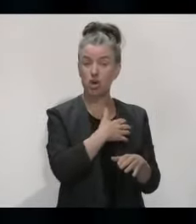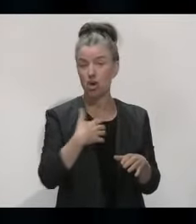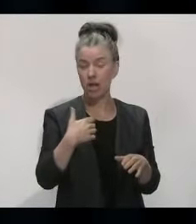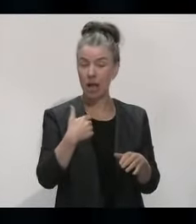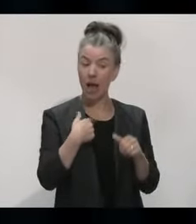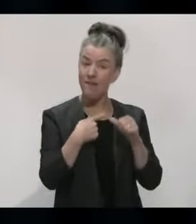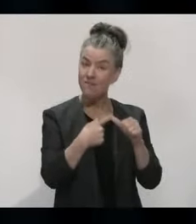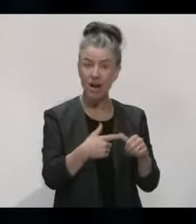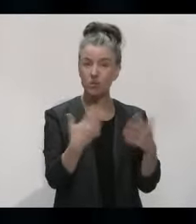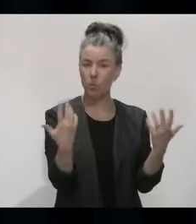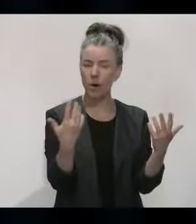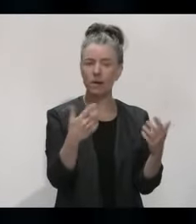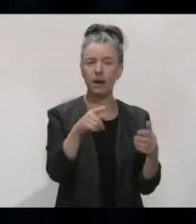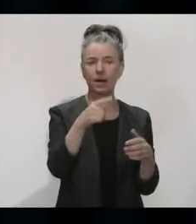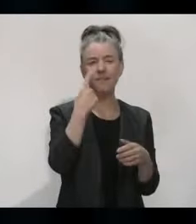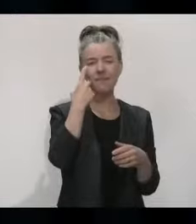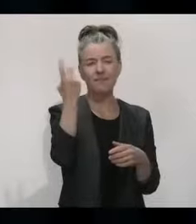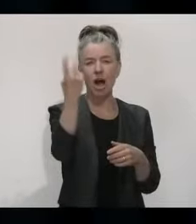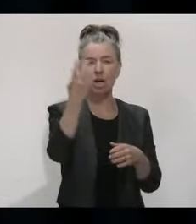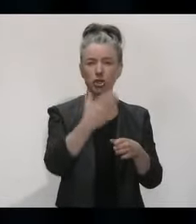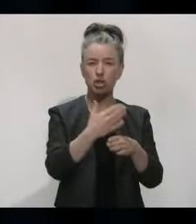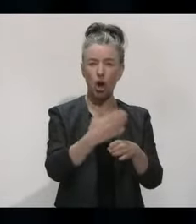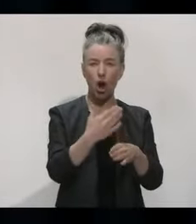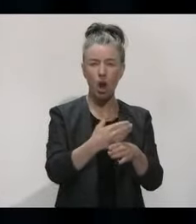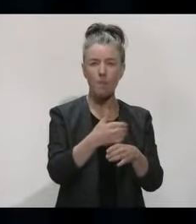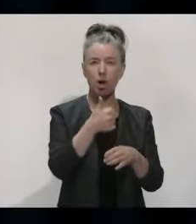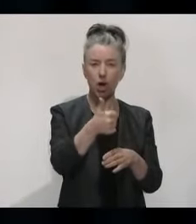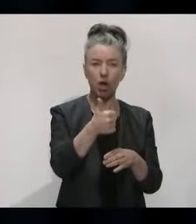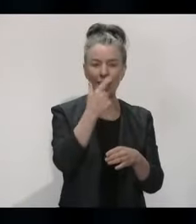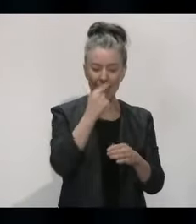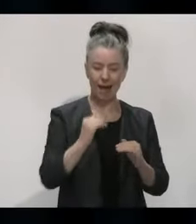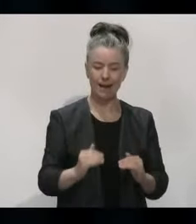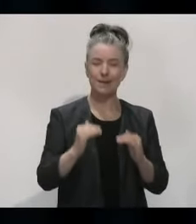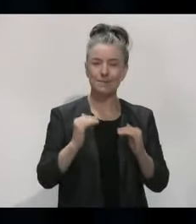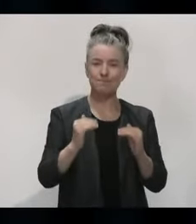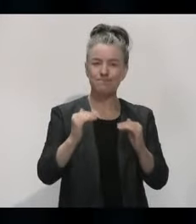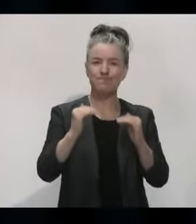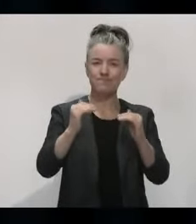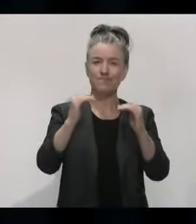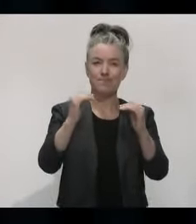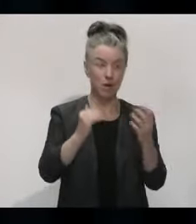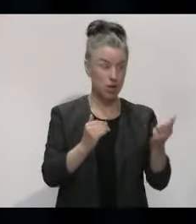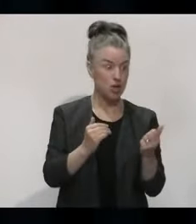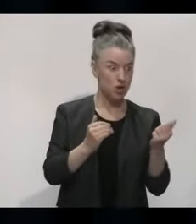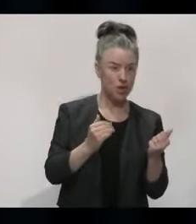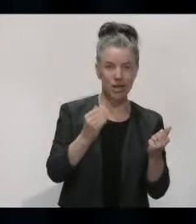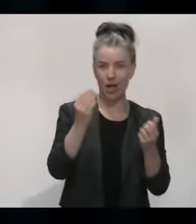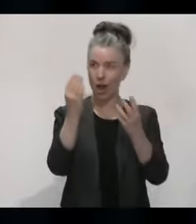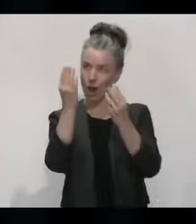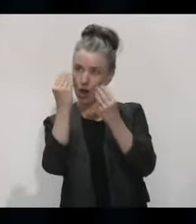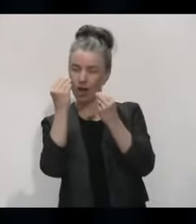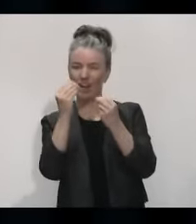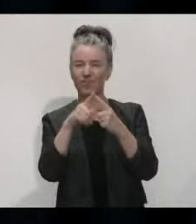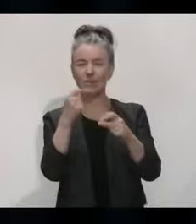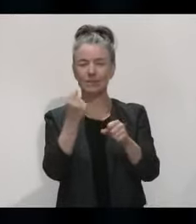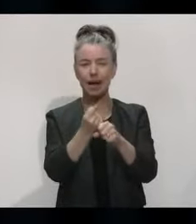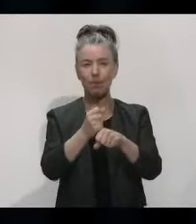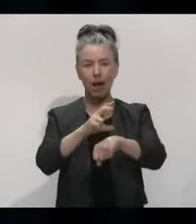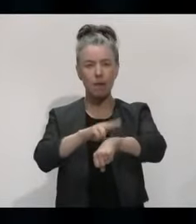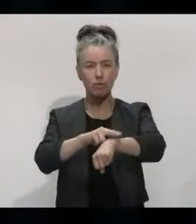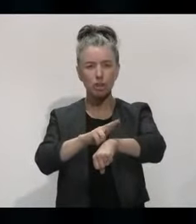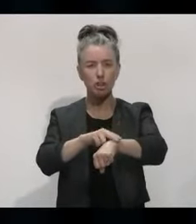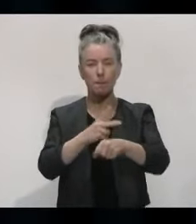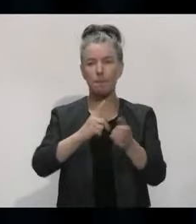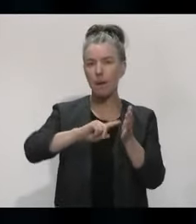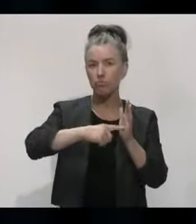do is choose a job which gives you a career pathway, particularly one where you can earn and learn at the same time. So an apprenticeship, some other form of